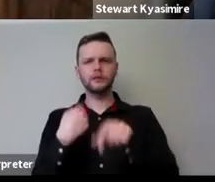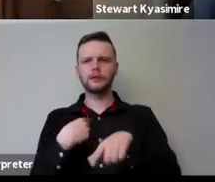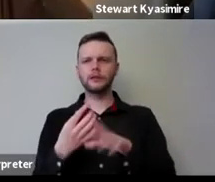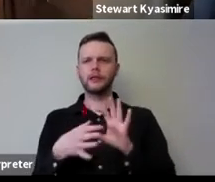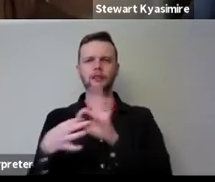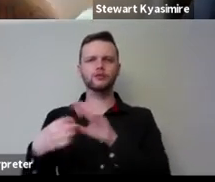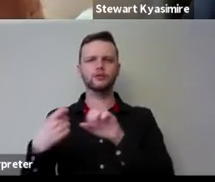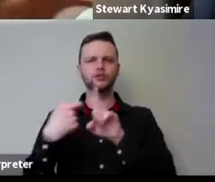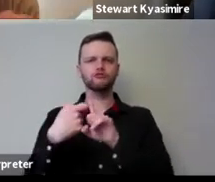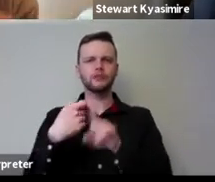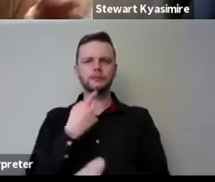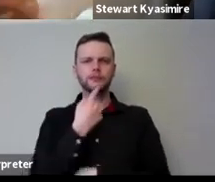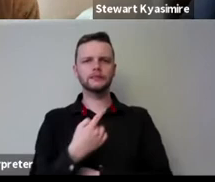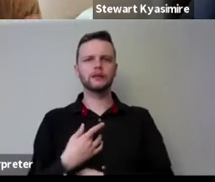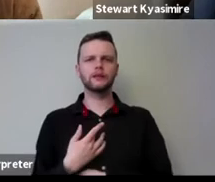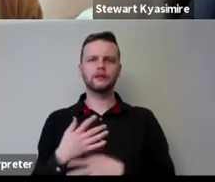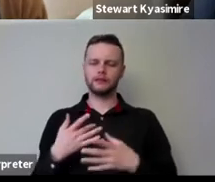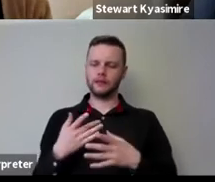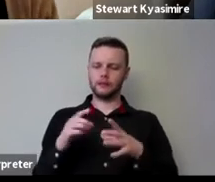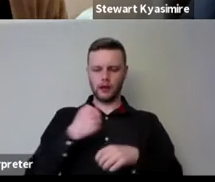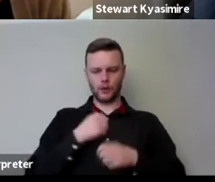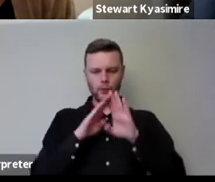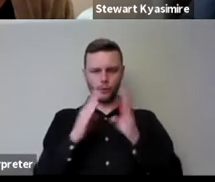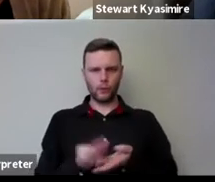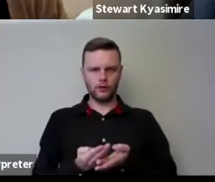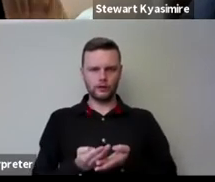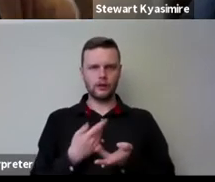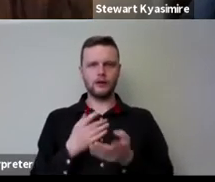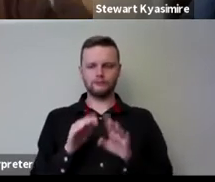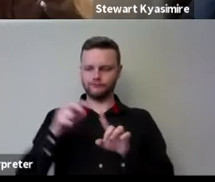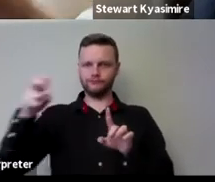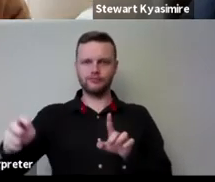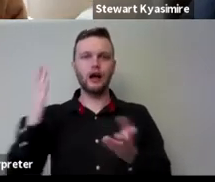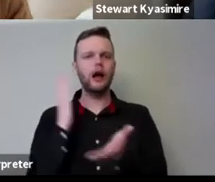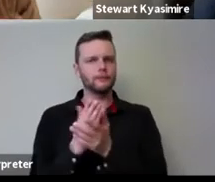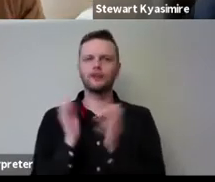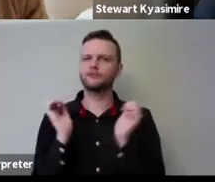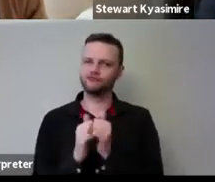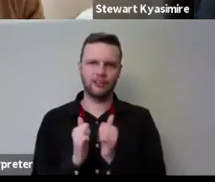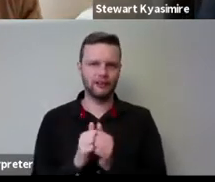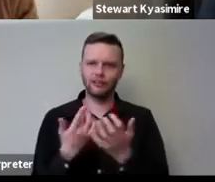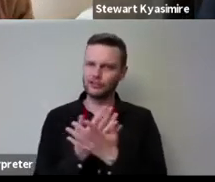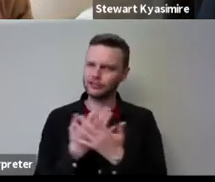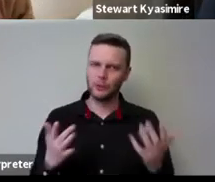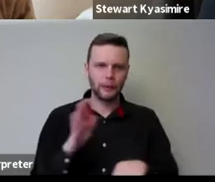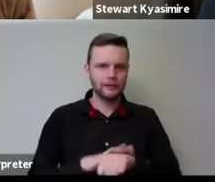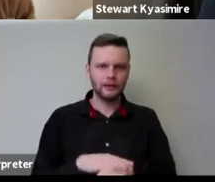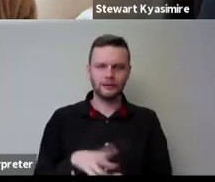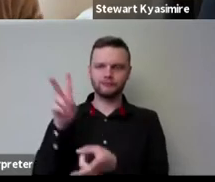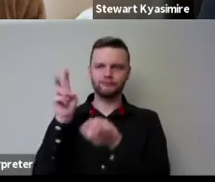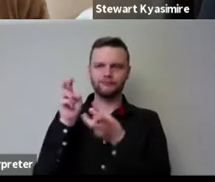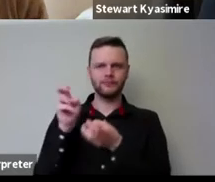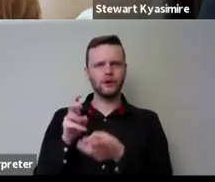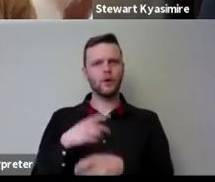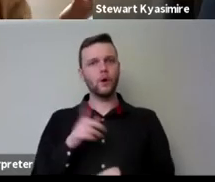saying um about moving beyond our little world and i 100 agree with you i mean god the number of times i've heard in this journey in this lockdown period what